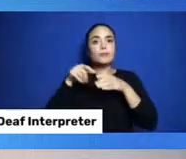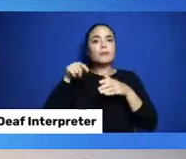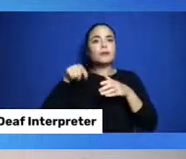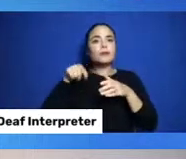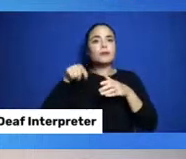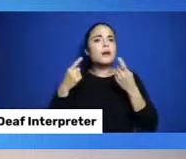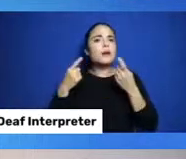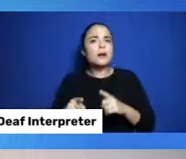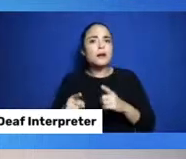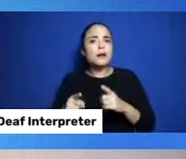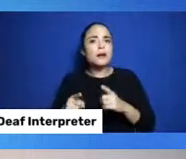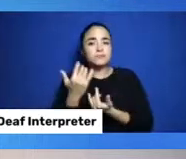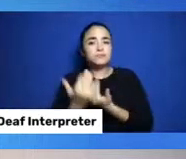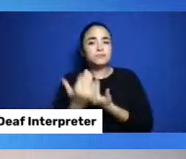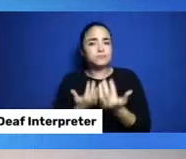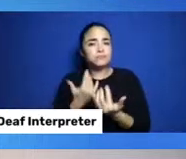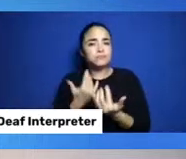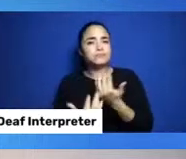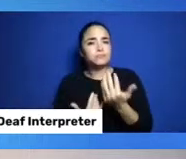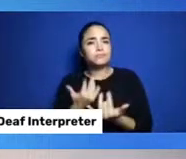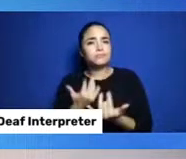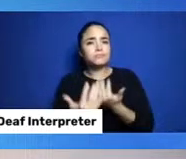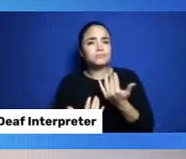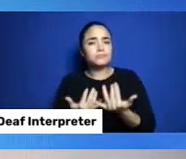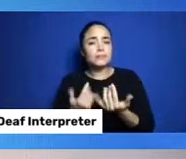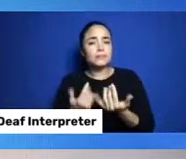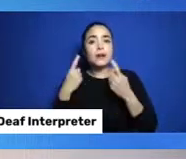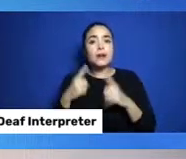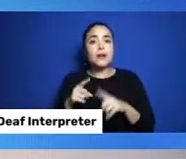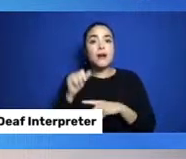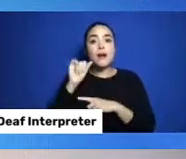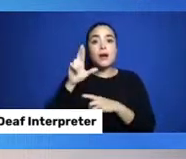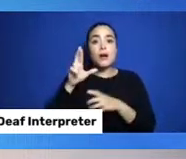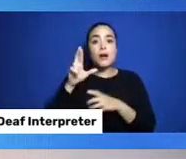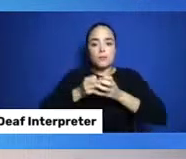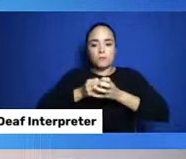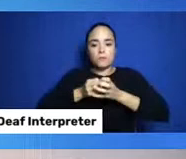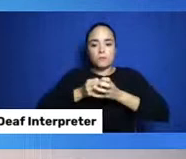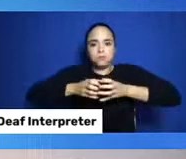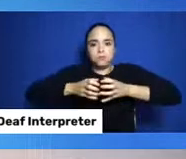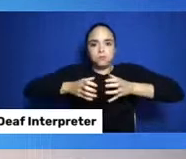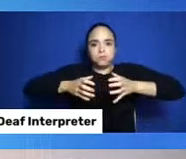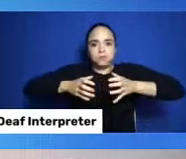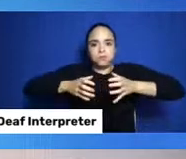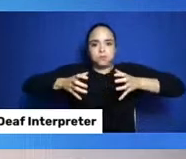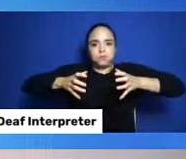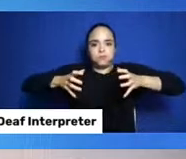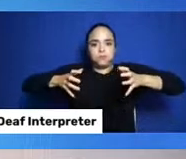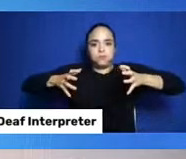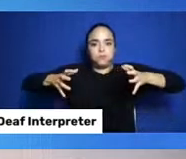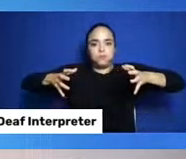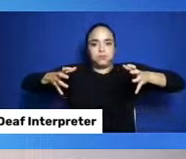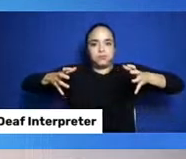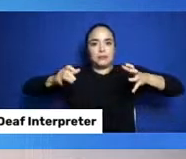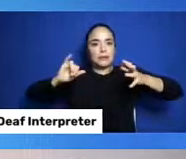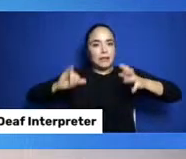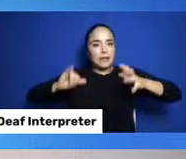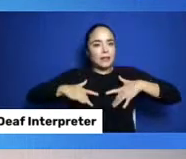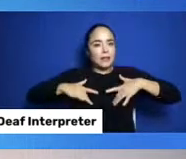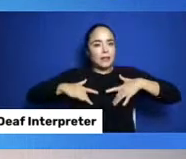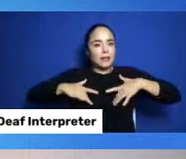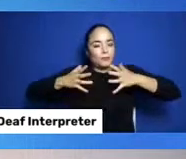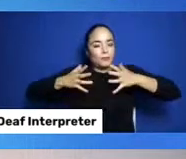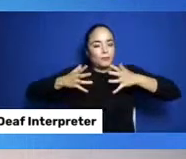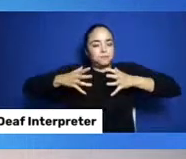And this expanded air is lighter than the previous cooler air. Because it's lighter, it'll